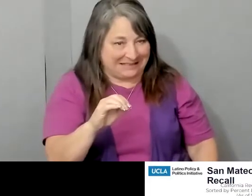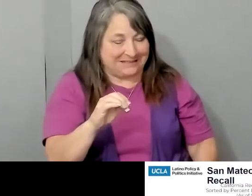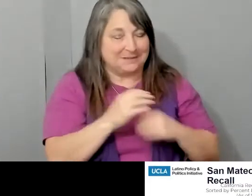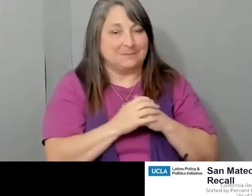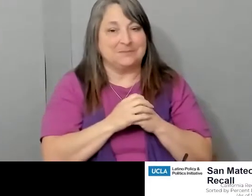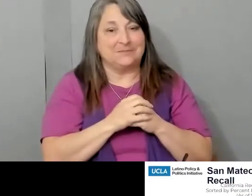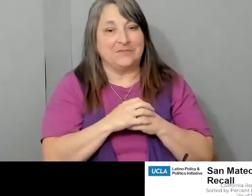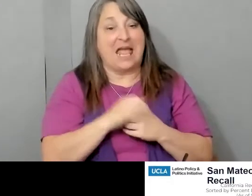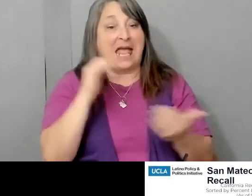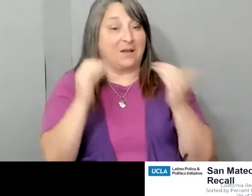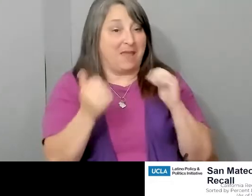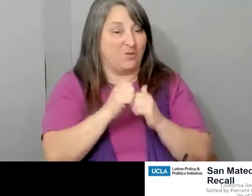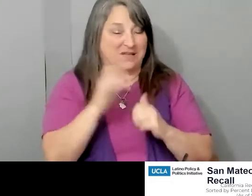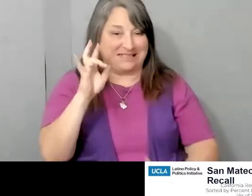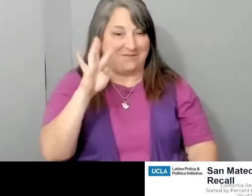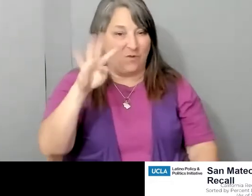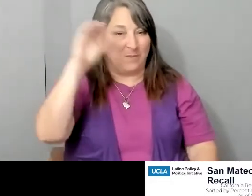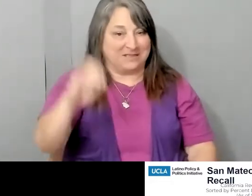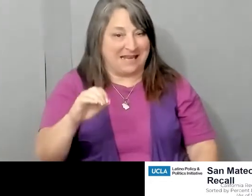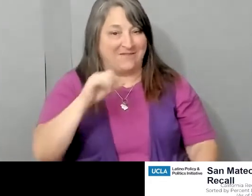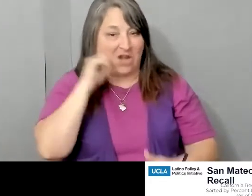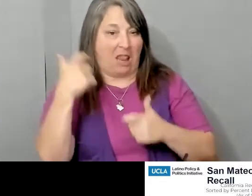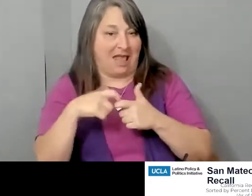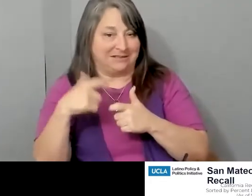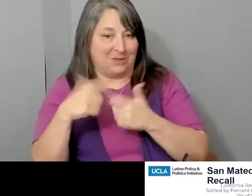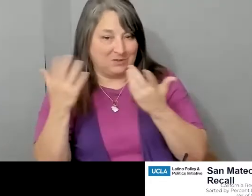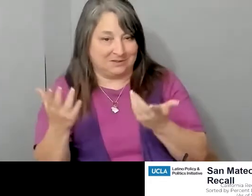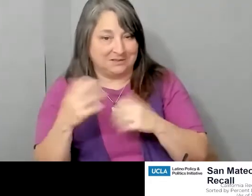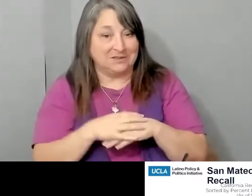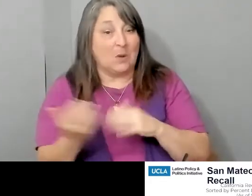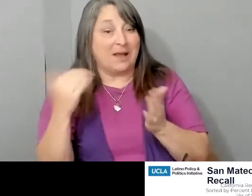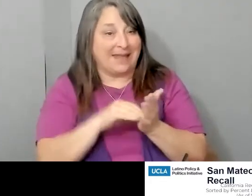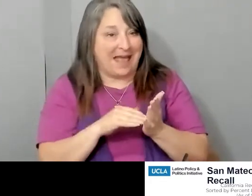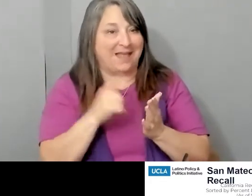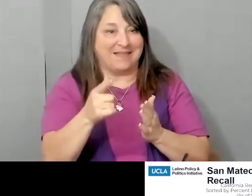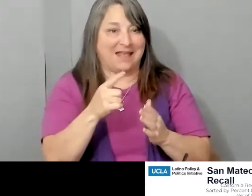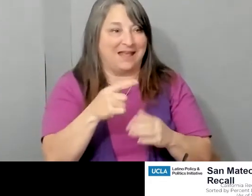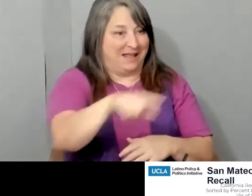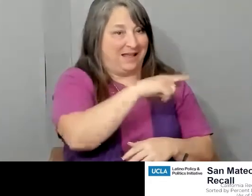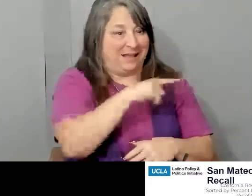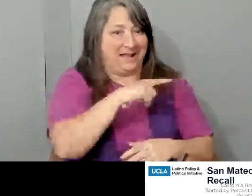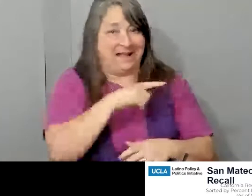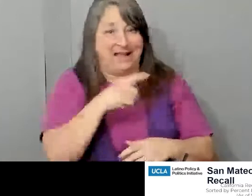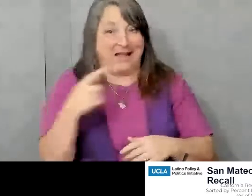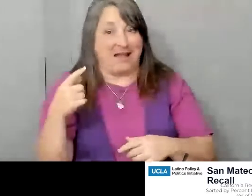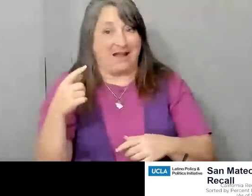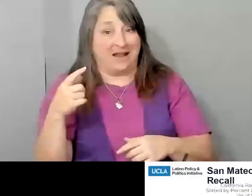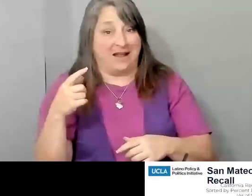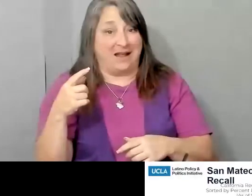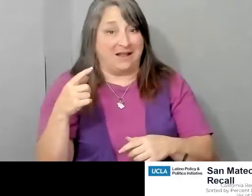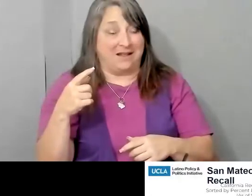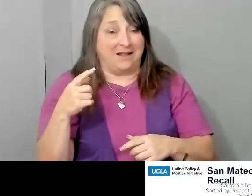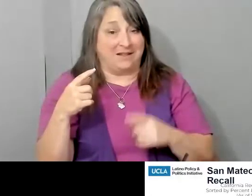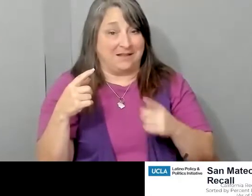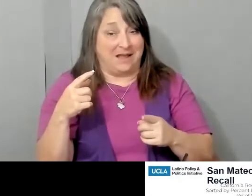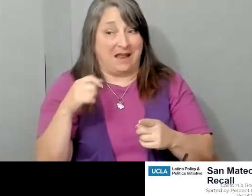obviously compared to 74% of non-Latinos. So Latinos, again, are casting ballots at higher rates. They're choosing no than non